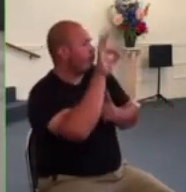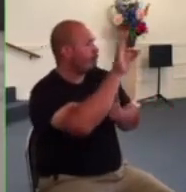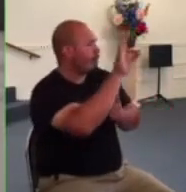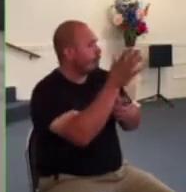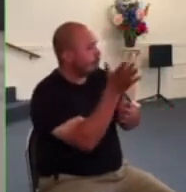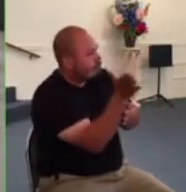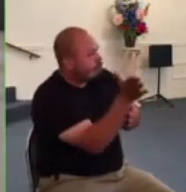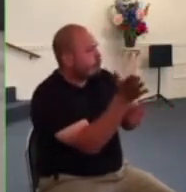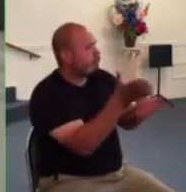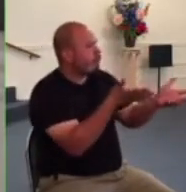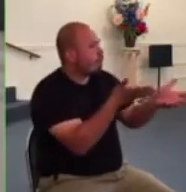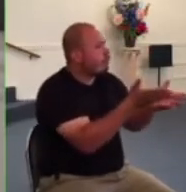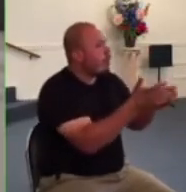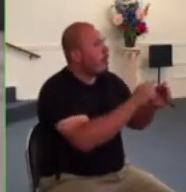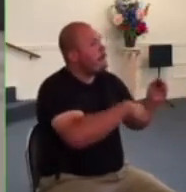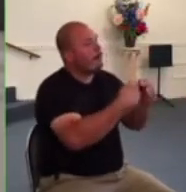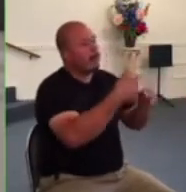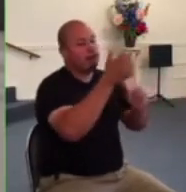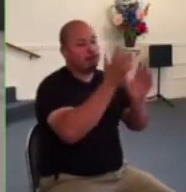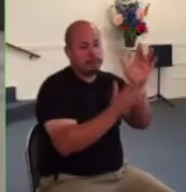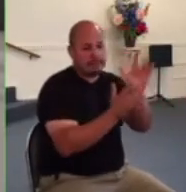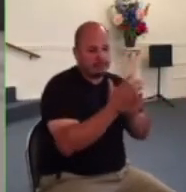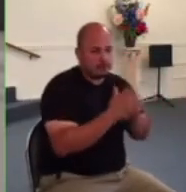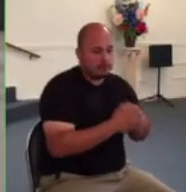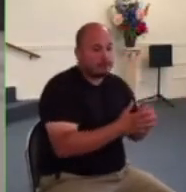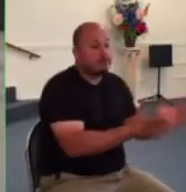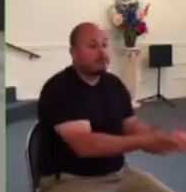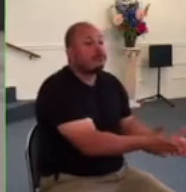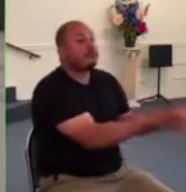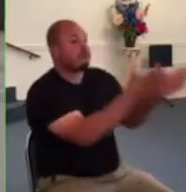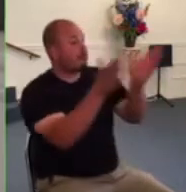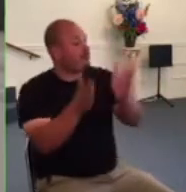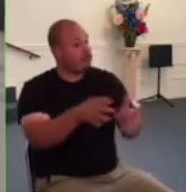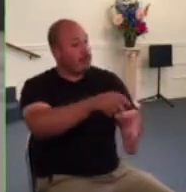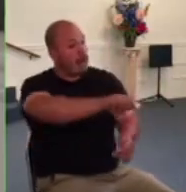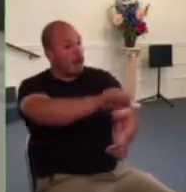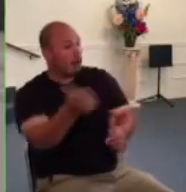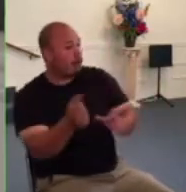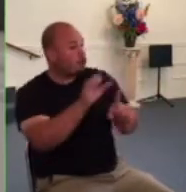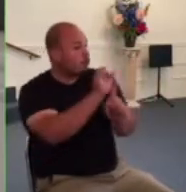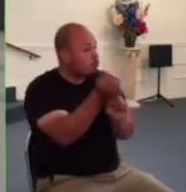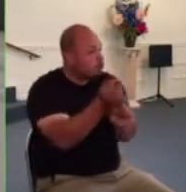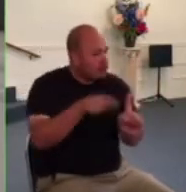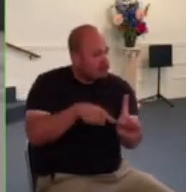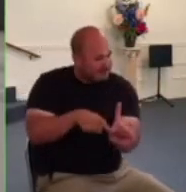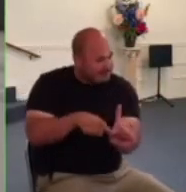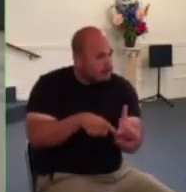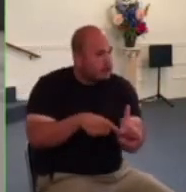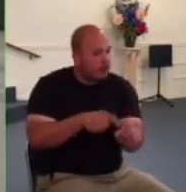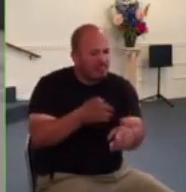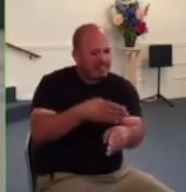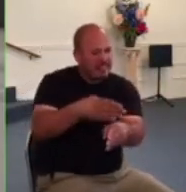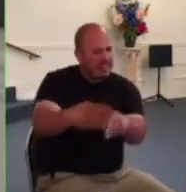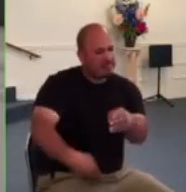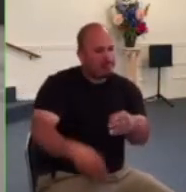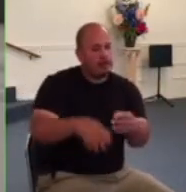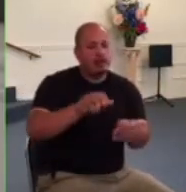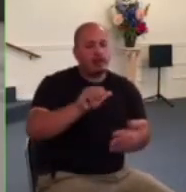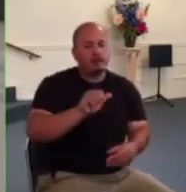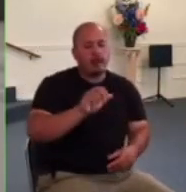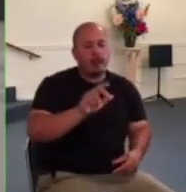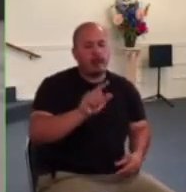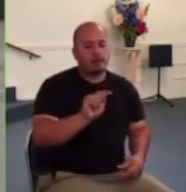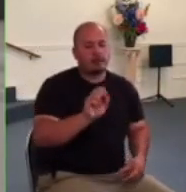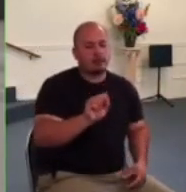maybe in another situation similar but different it's best for the apostle paul at the end of acts chapter 13 to obey